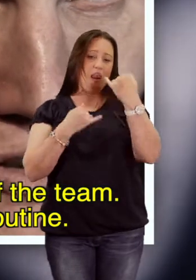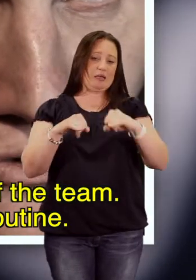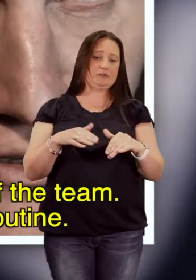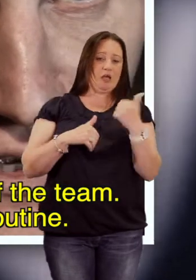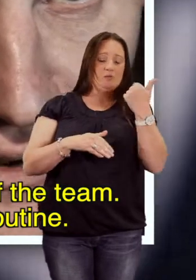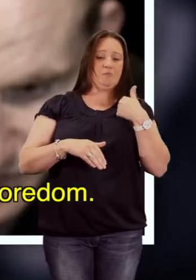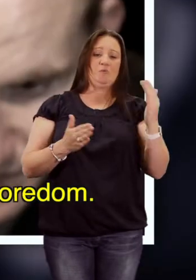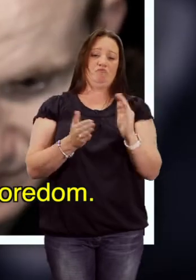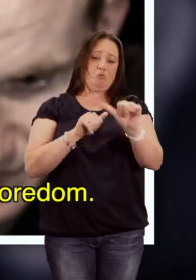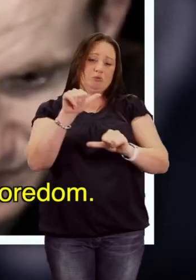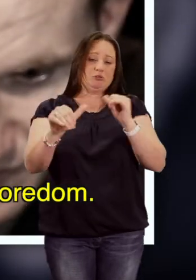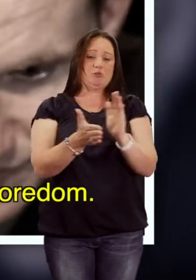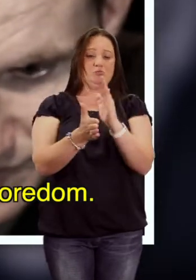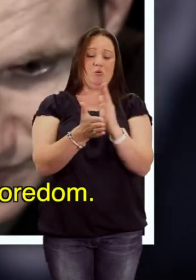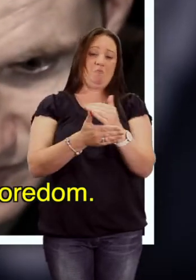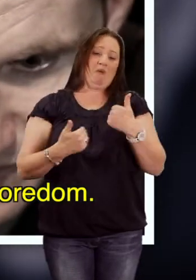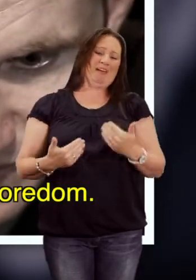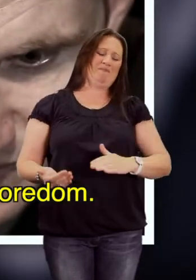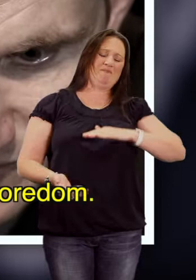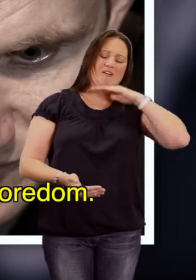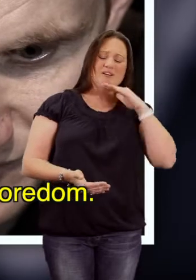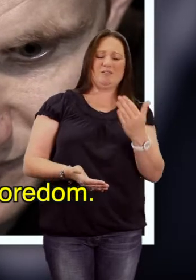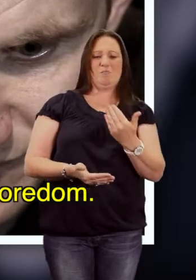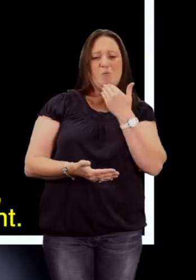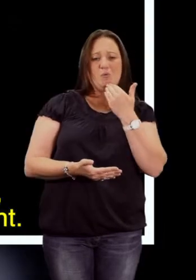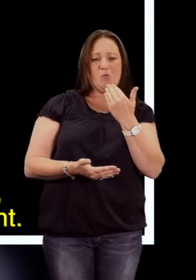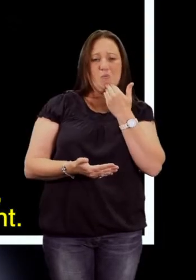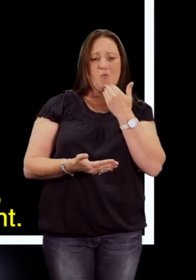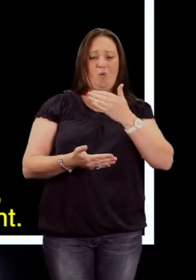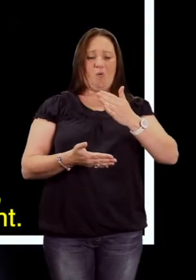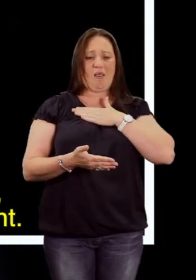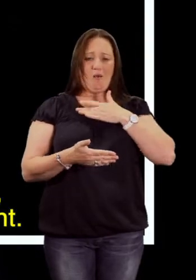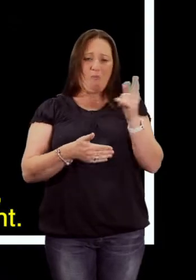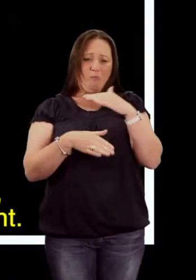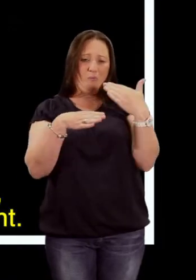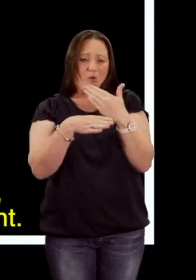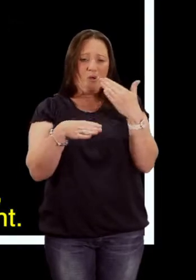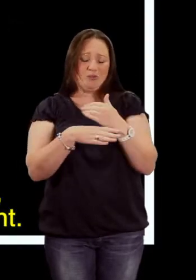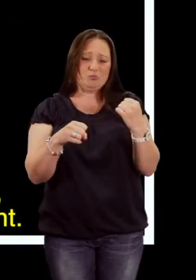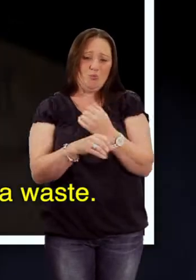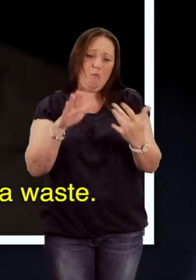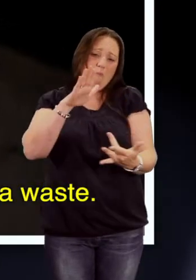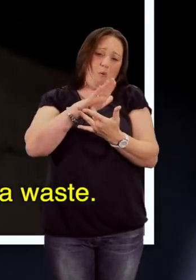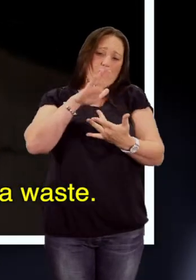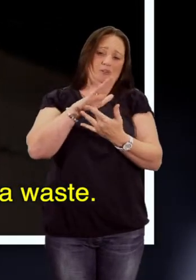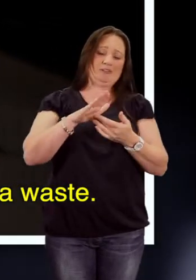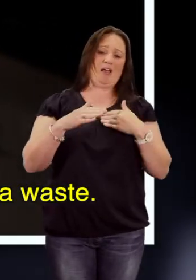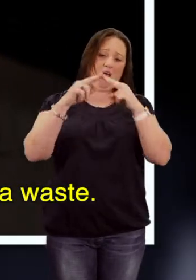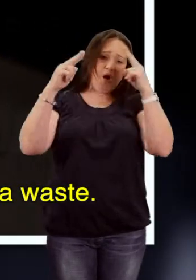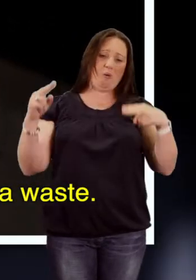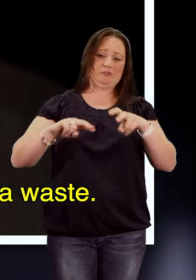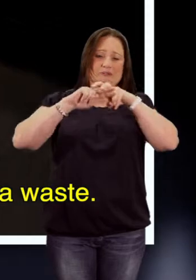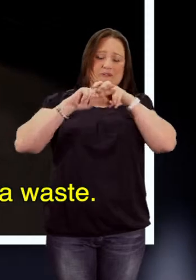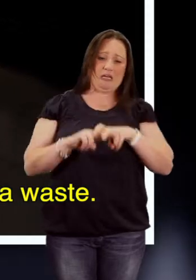Iron driving routine. People like me get sick of the boredom. We'd rather be working. Doing something important. Not sat in